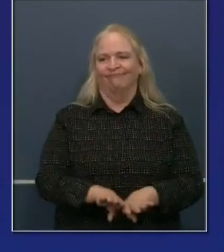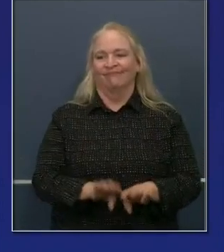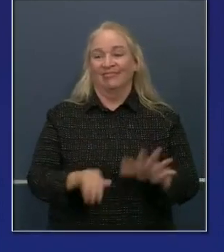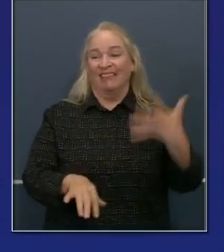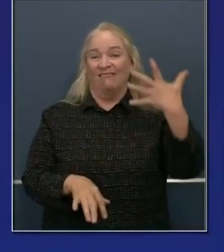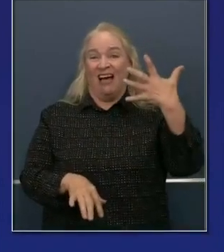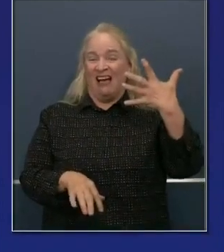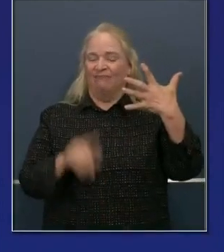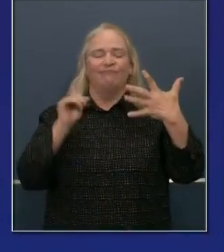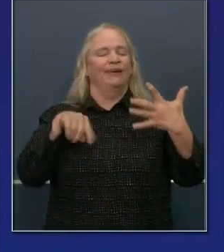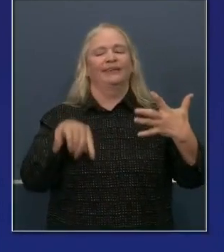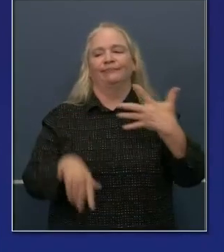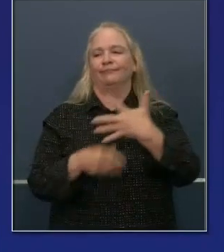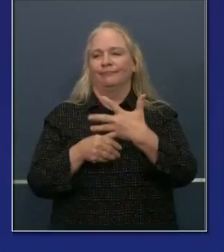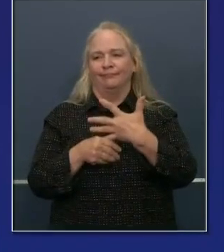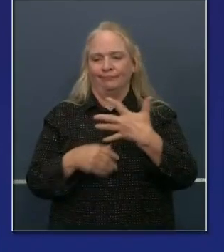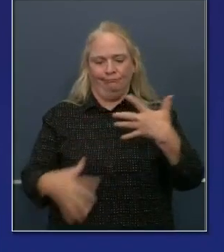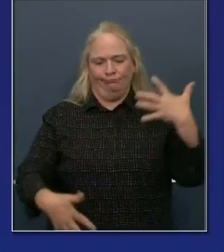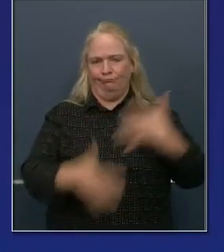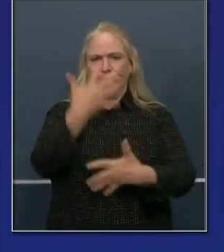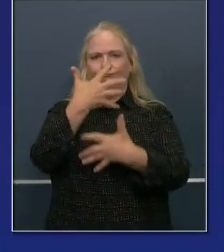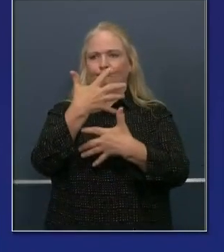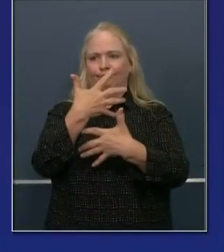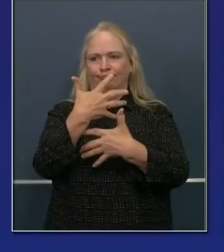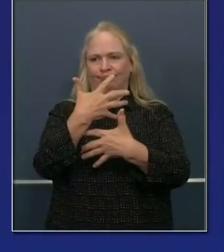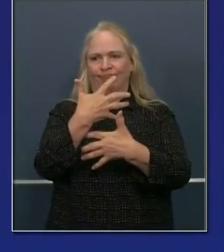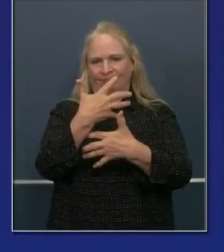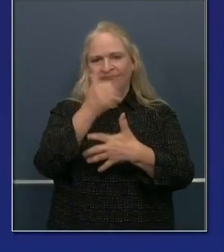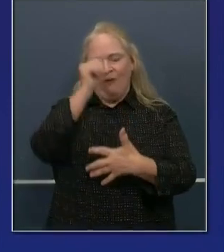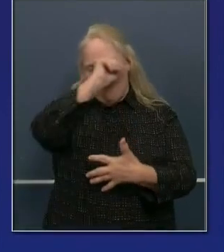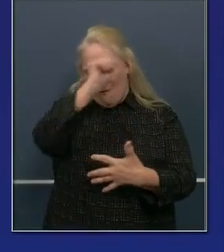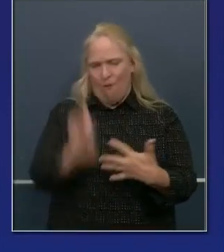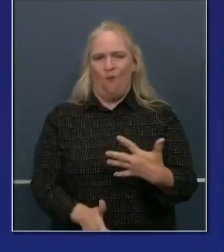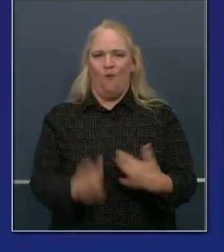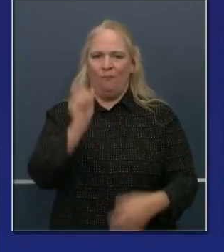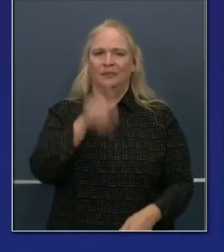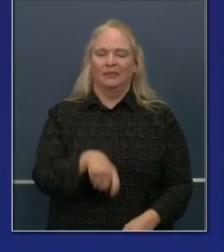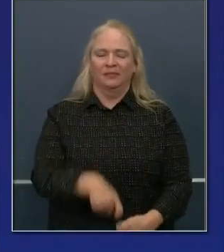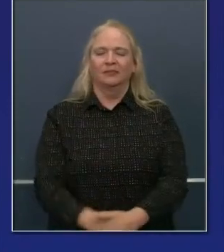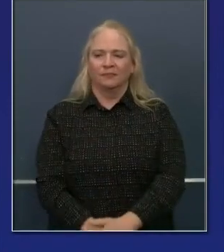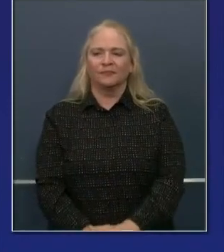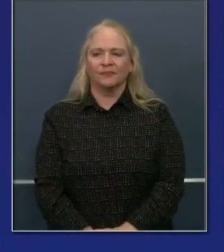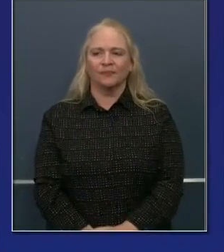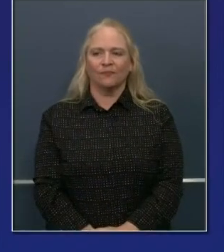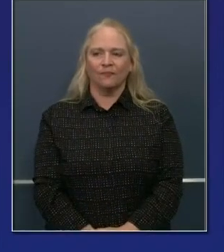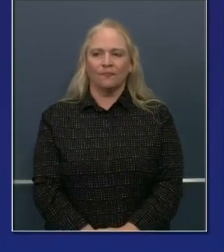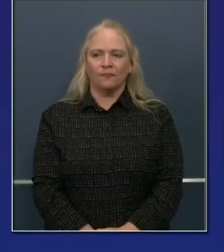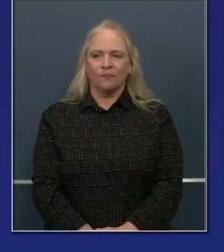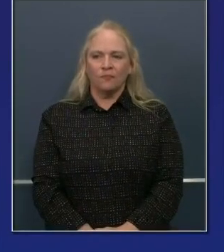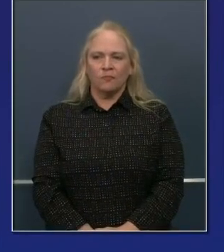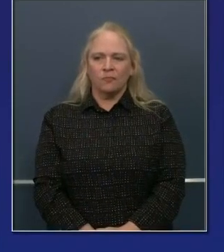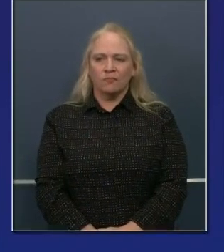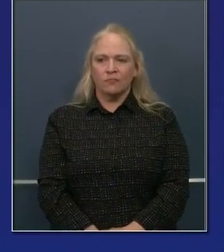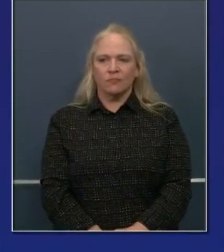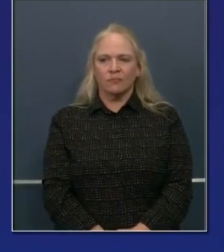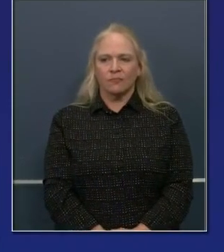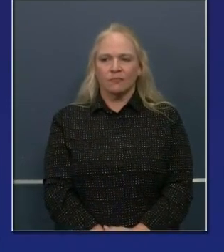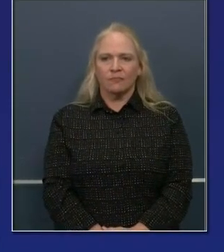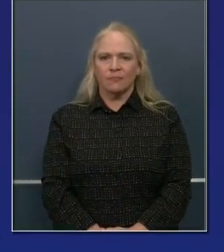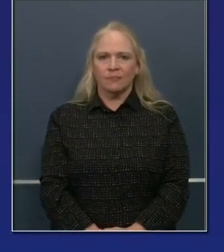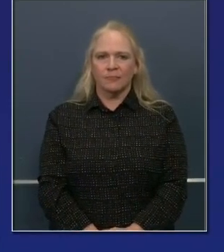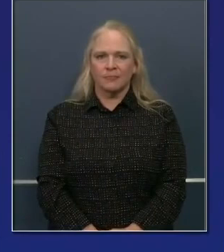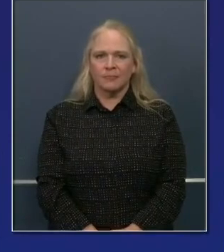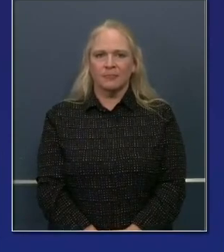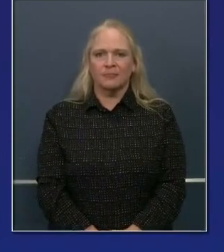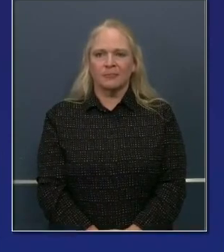sectors that you see on the list we've provided. I'll remind you that that monitoring